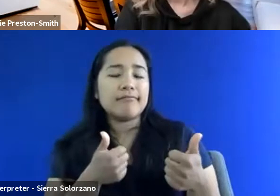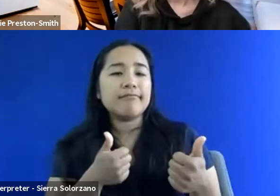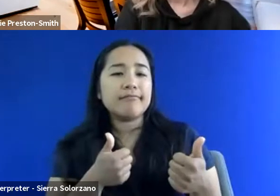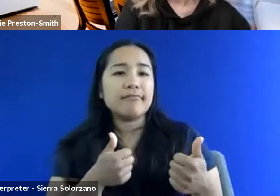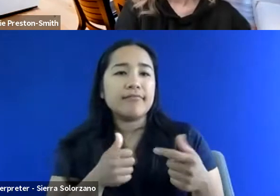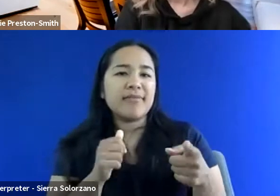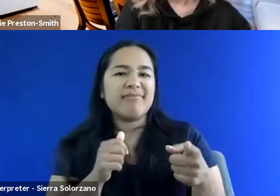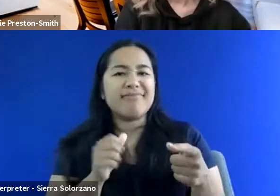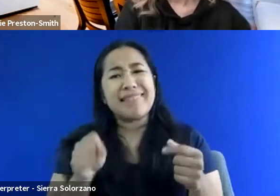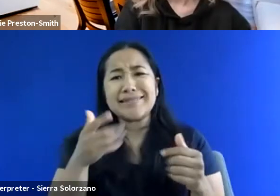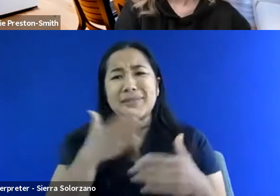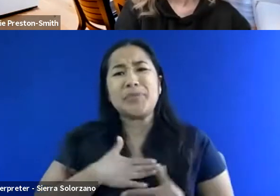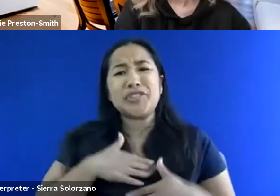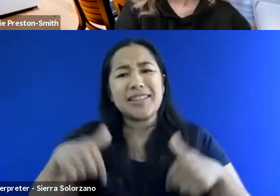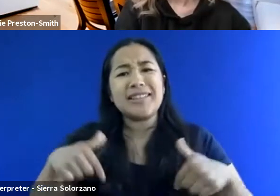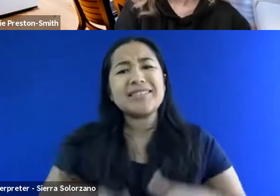session.